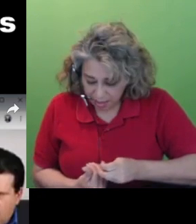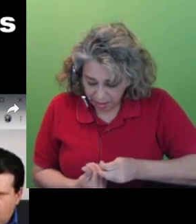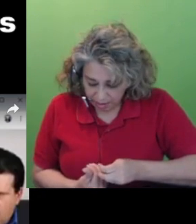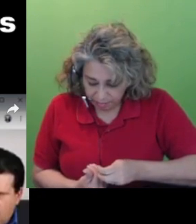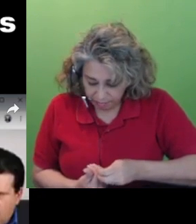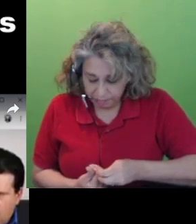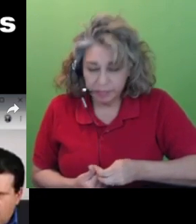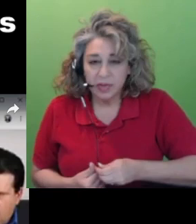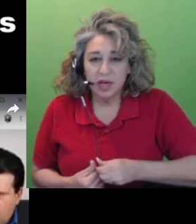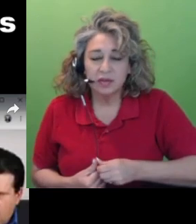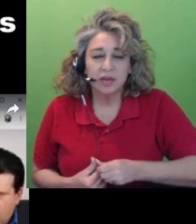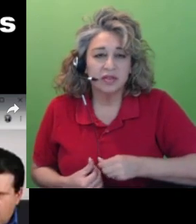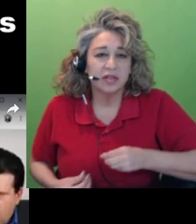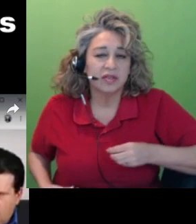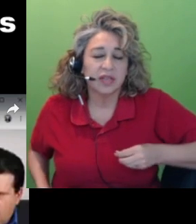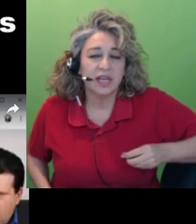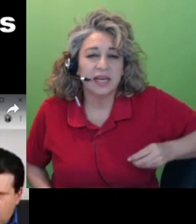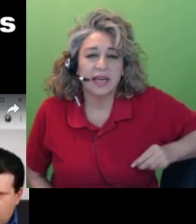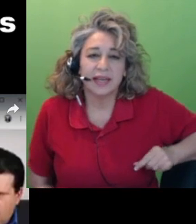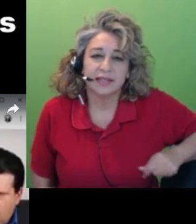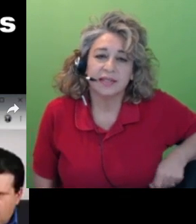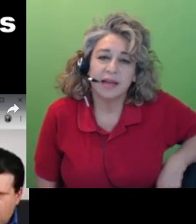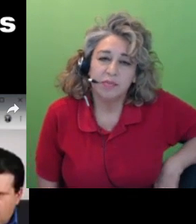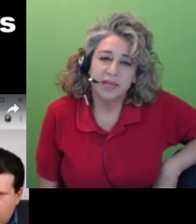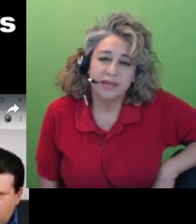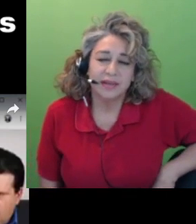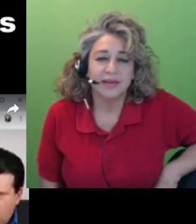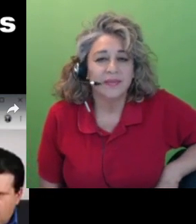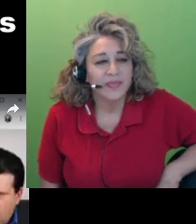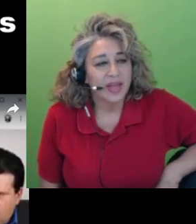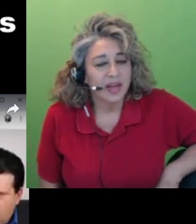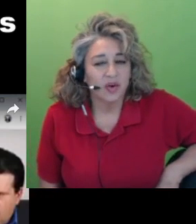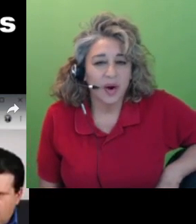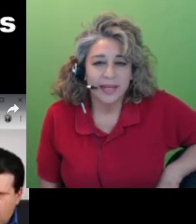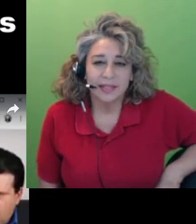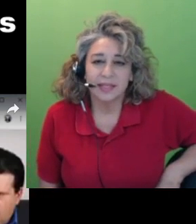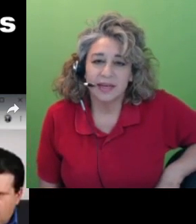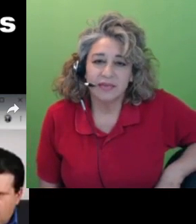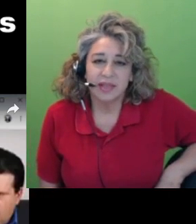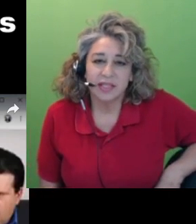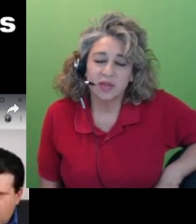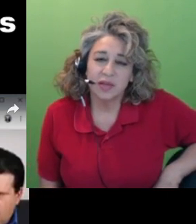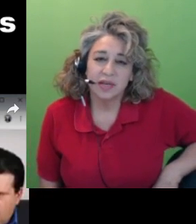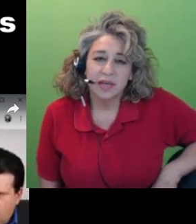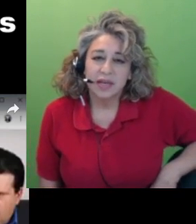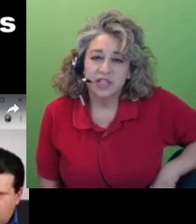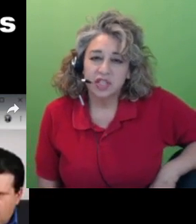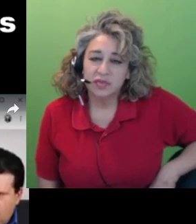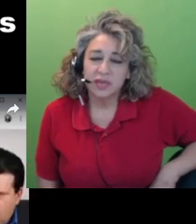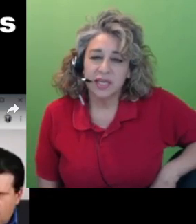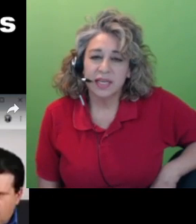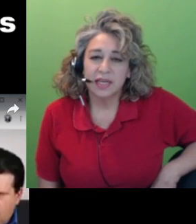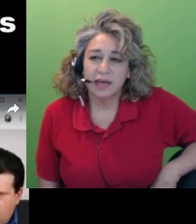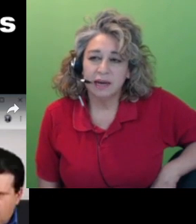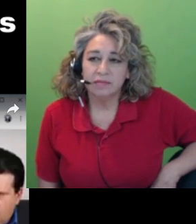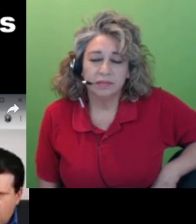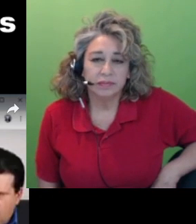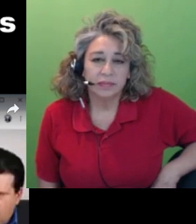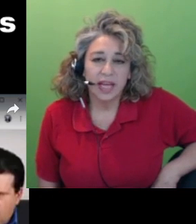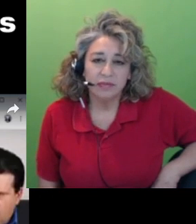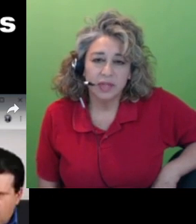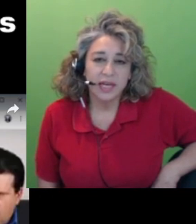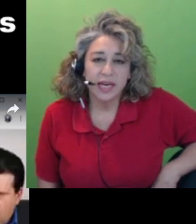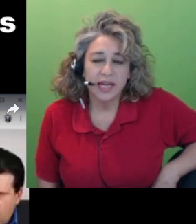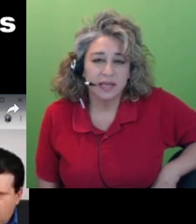um you know there's there's kind of like a stipend and grants and everything so that children can um